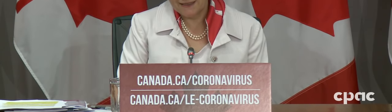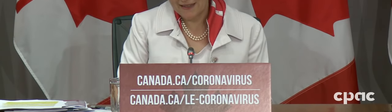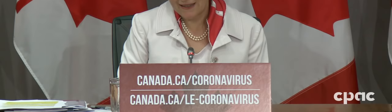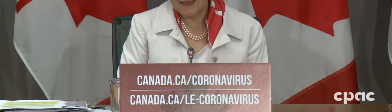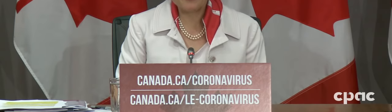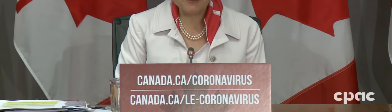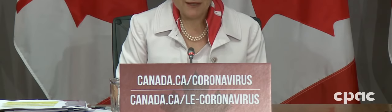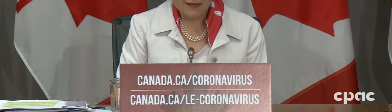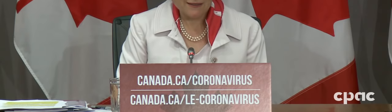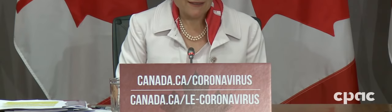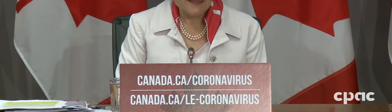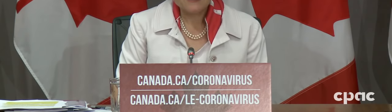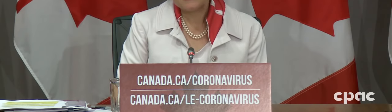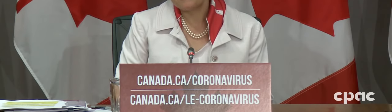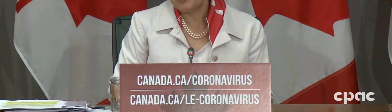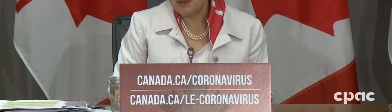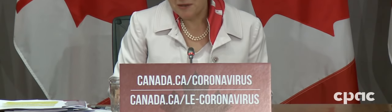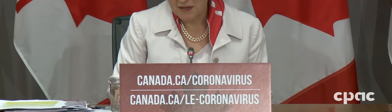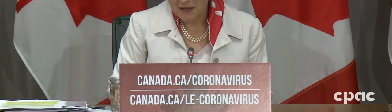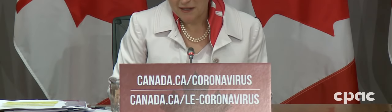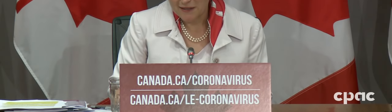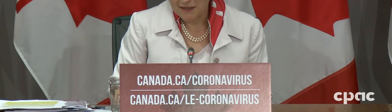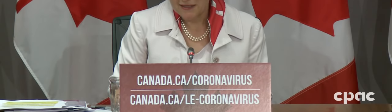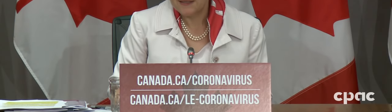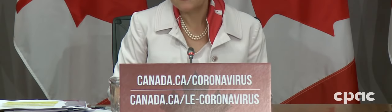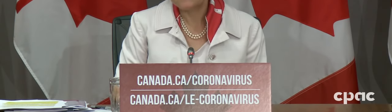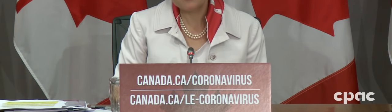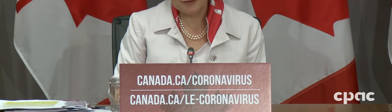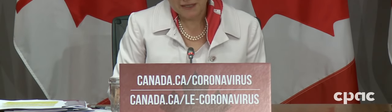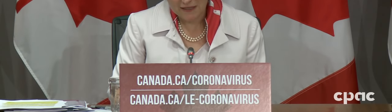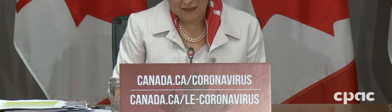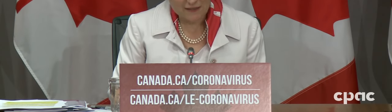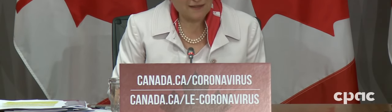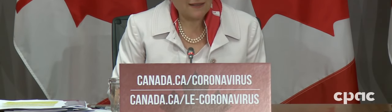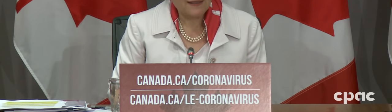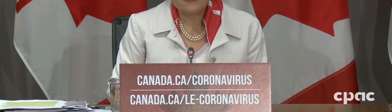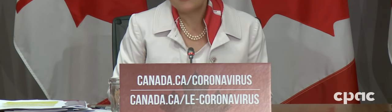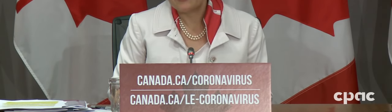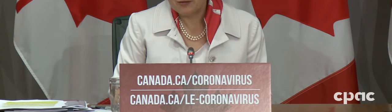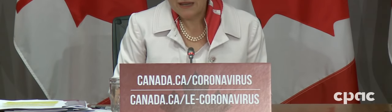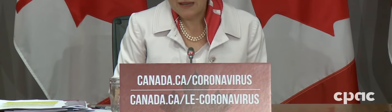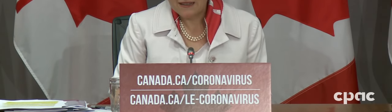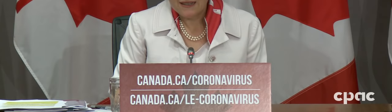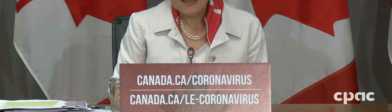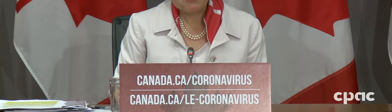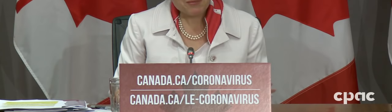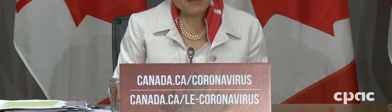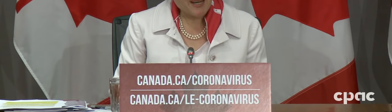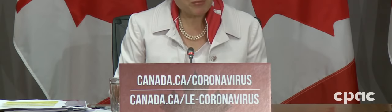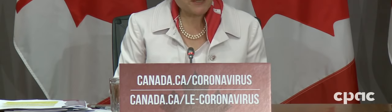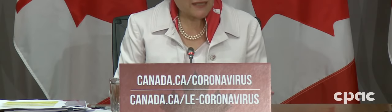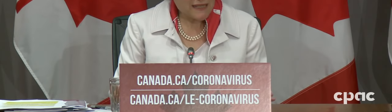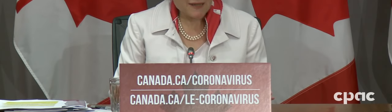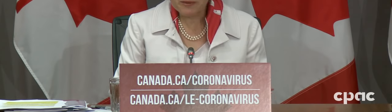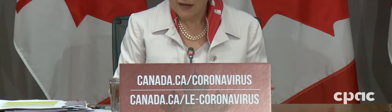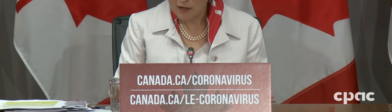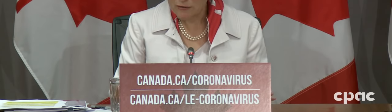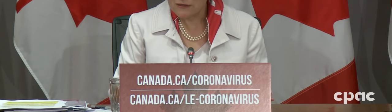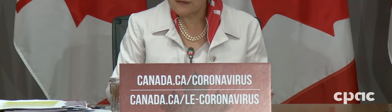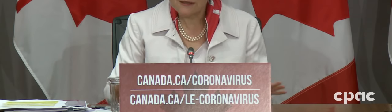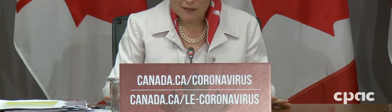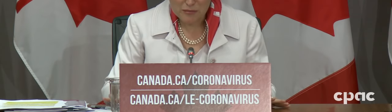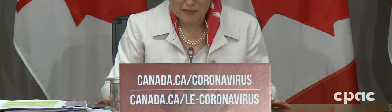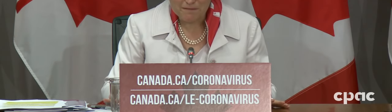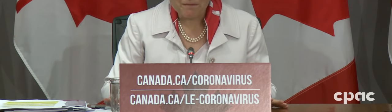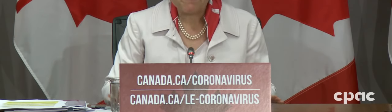really like to say if you can give your mother a hug, give her a kiss. If you can maybe help clean up the